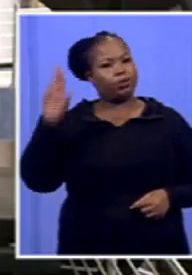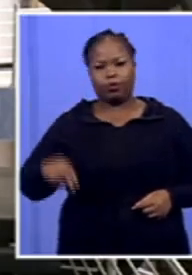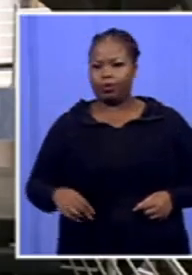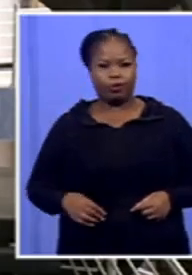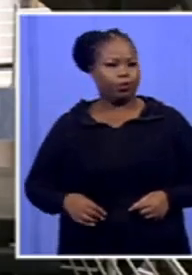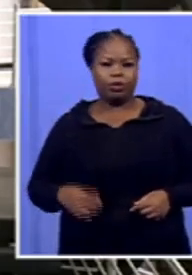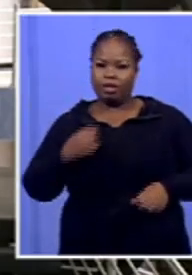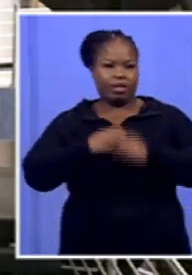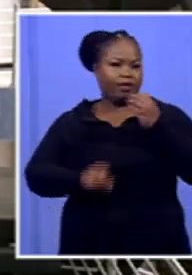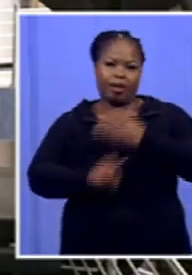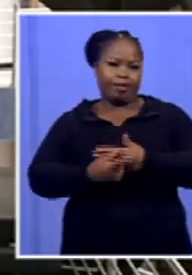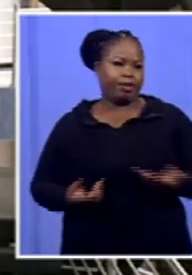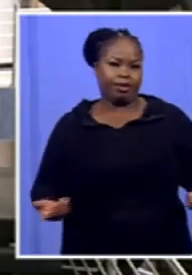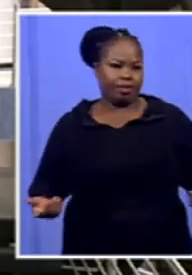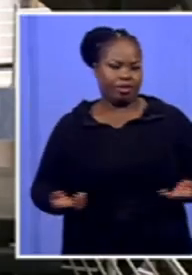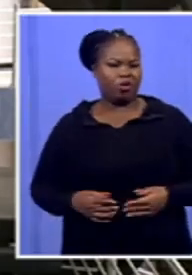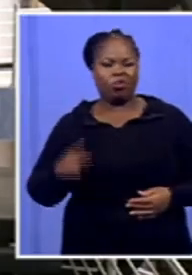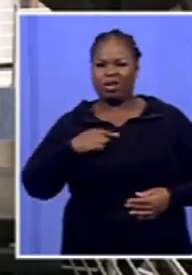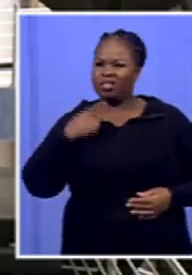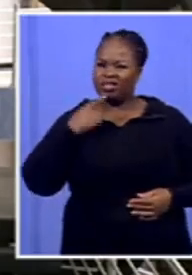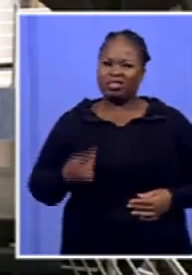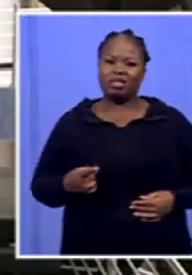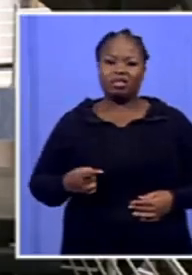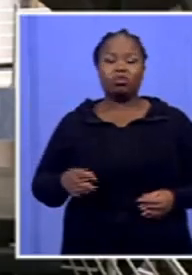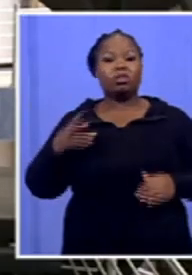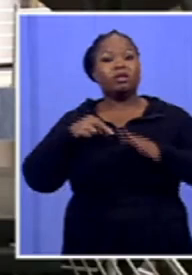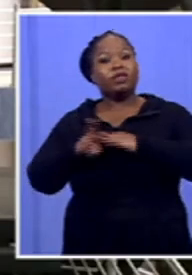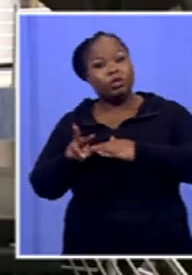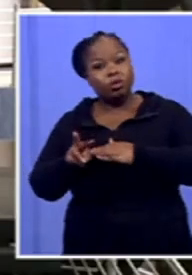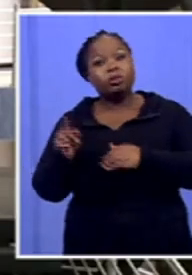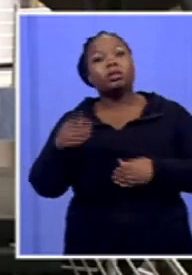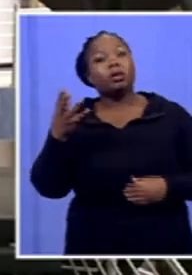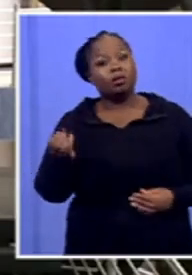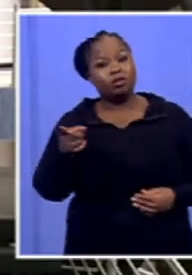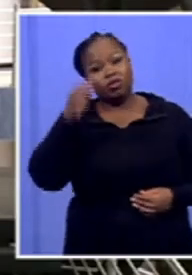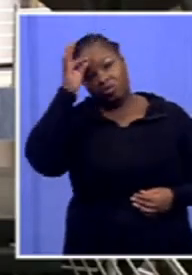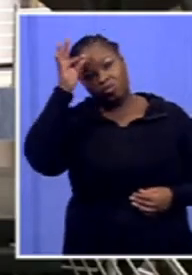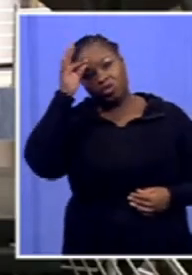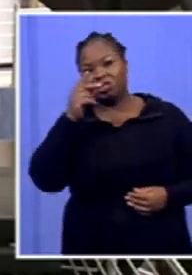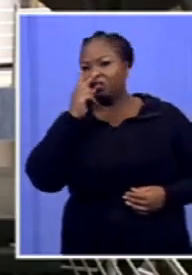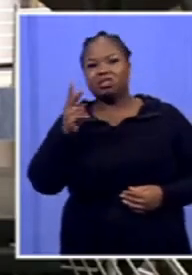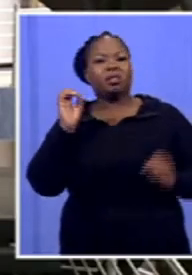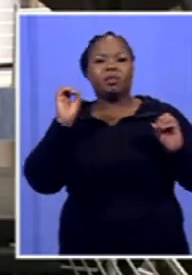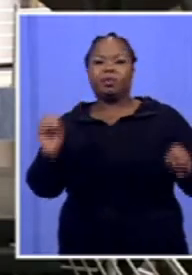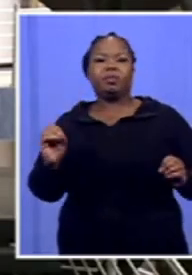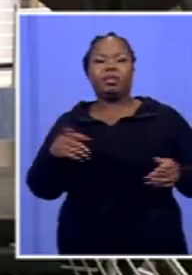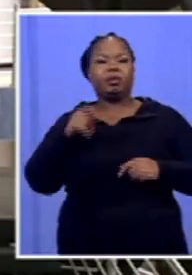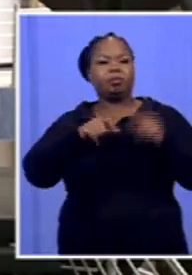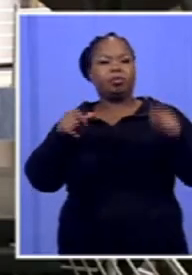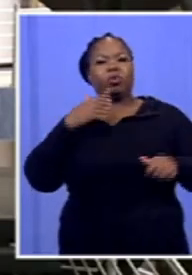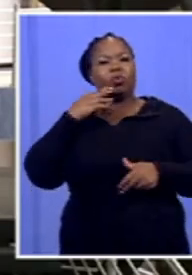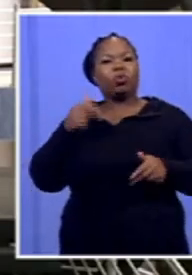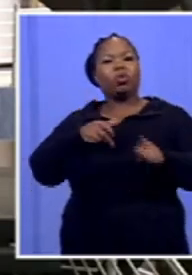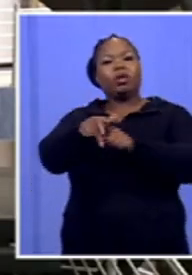have actually refuted those allegations, saying that in the videos that they have, as the police, they have not seen any of those